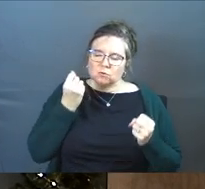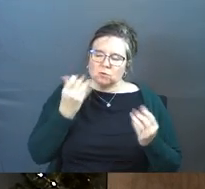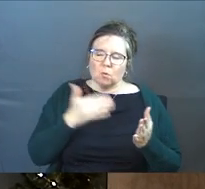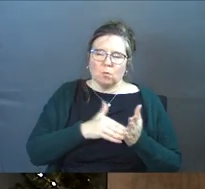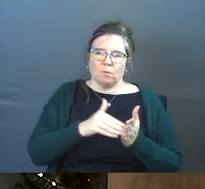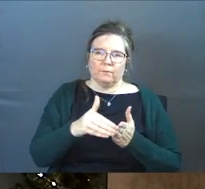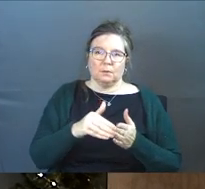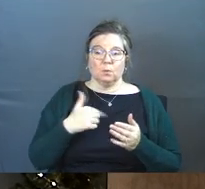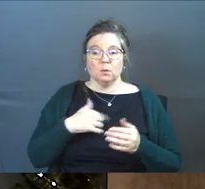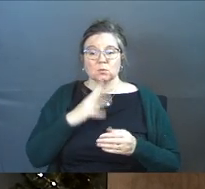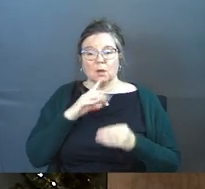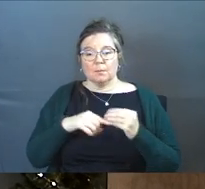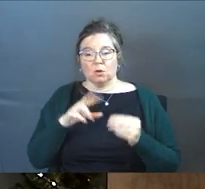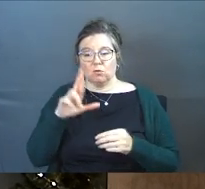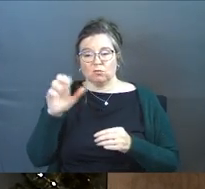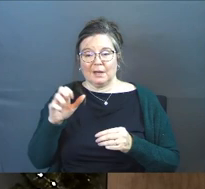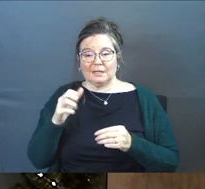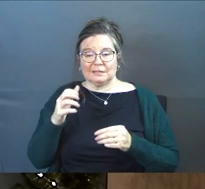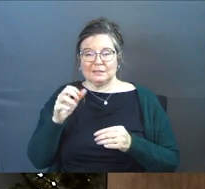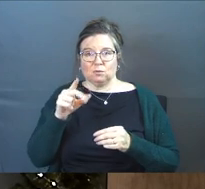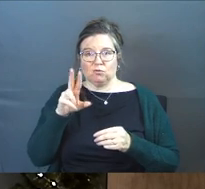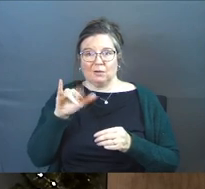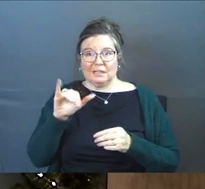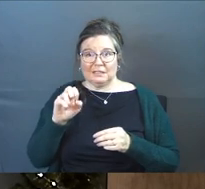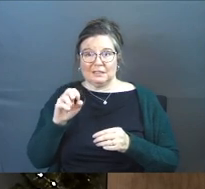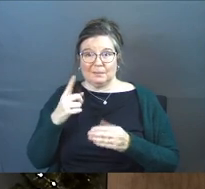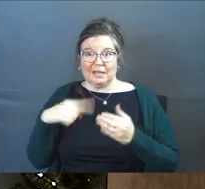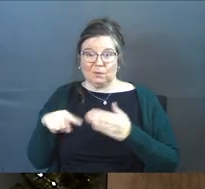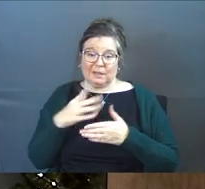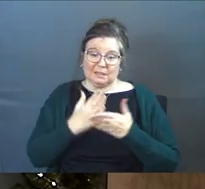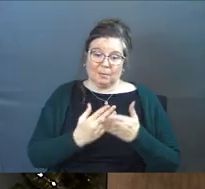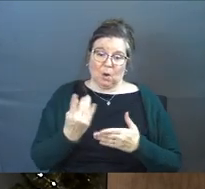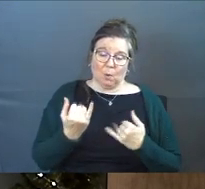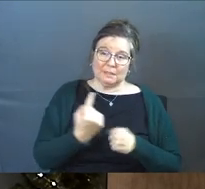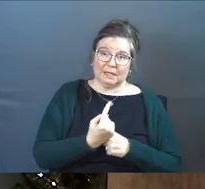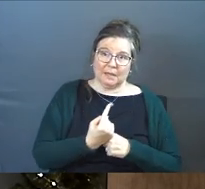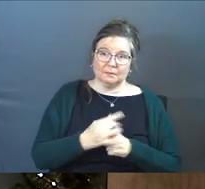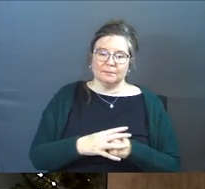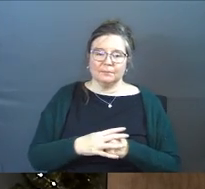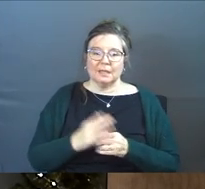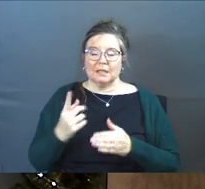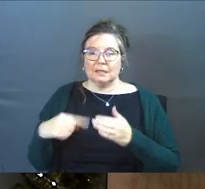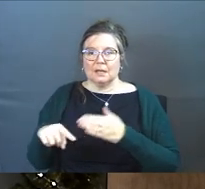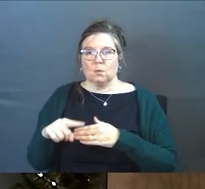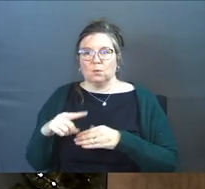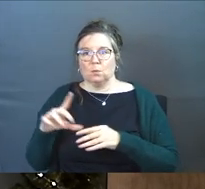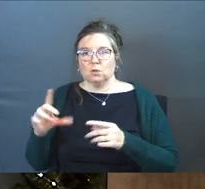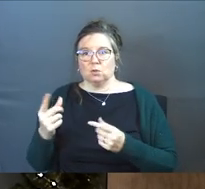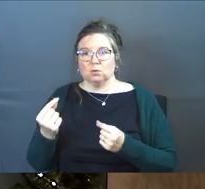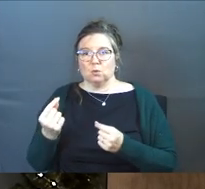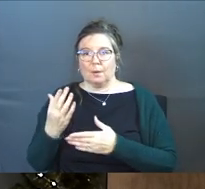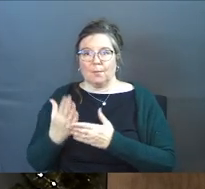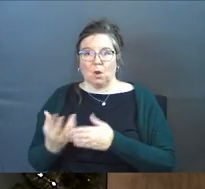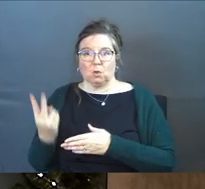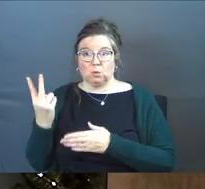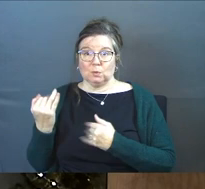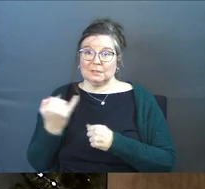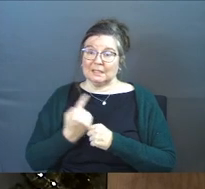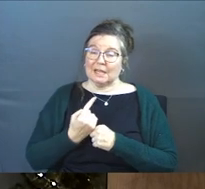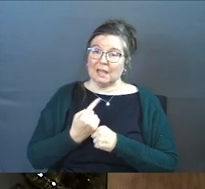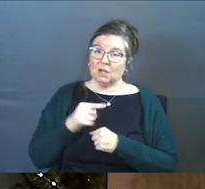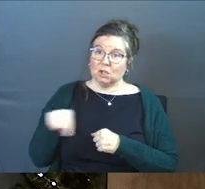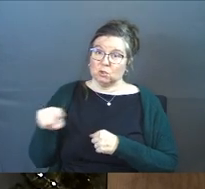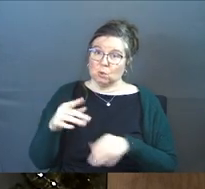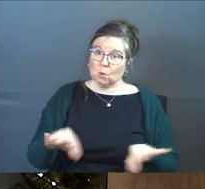much. We're going to talk about racism next week because this is part one today. Next week we're going to do part two. Today